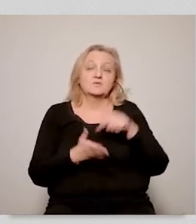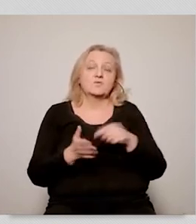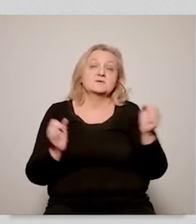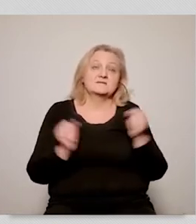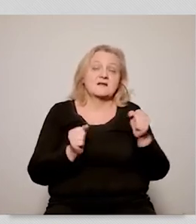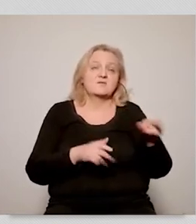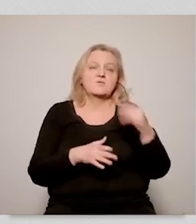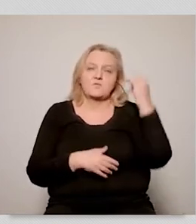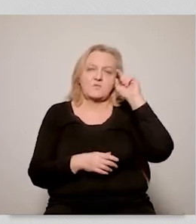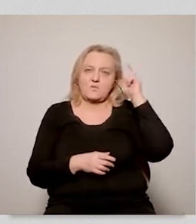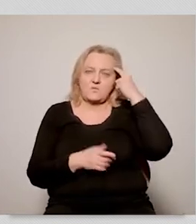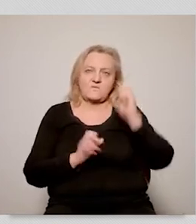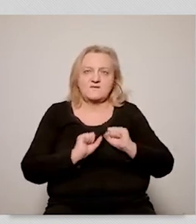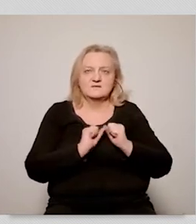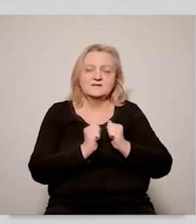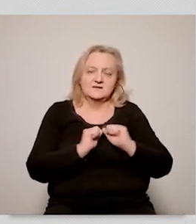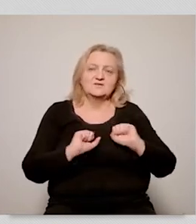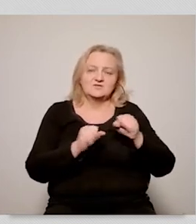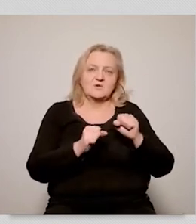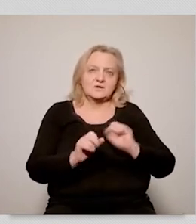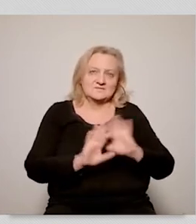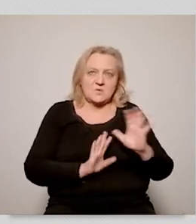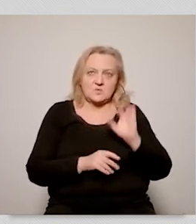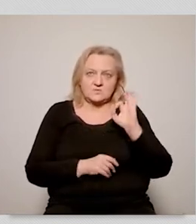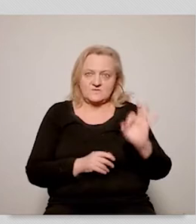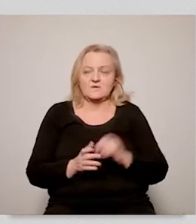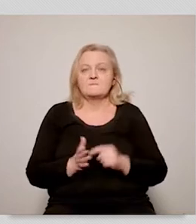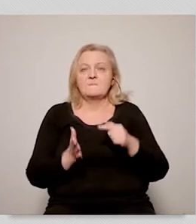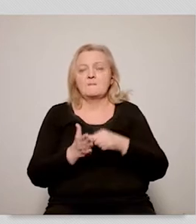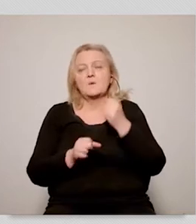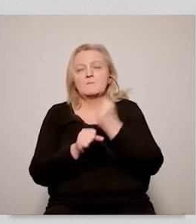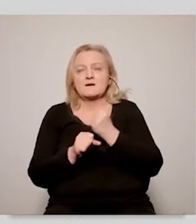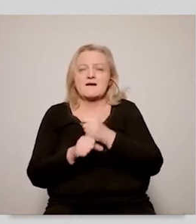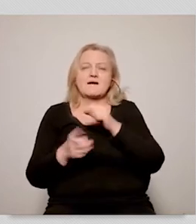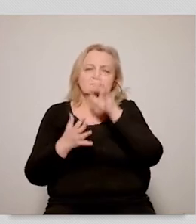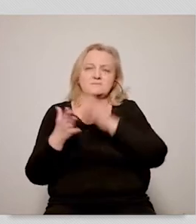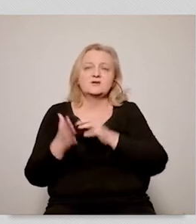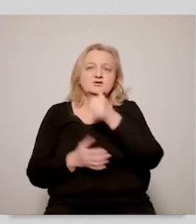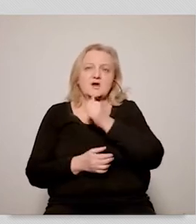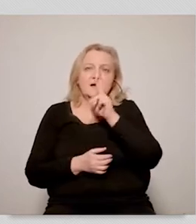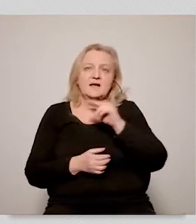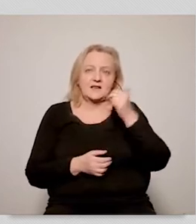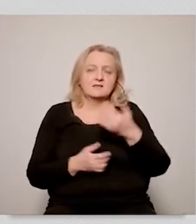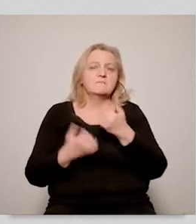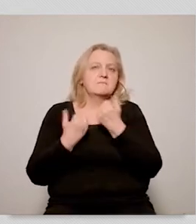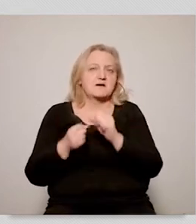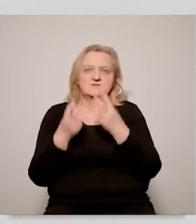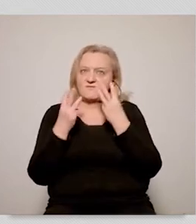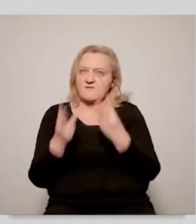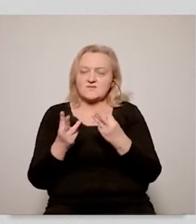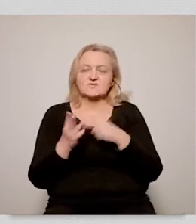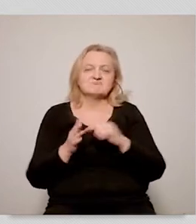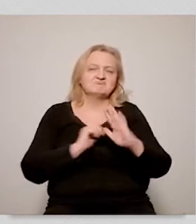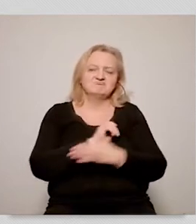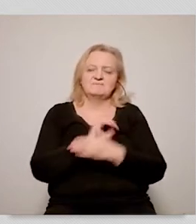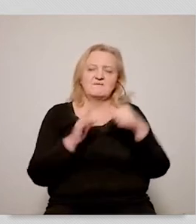responsible for managing the problem to do more. And we can also understand how to